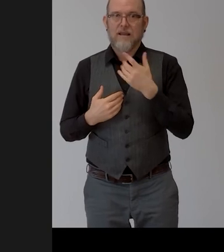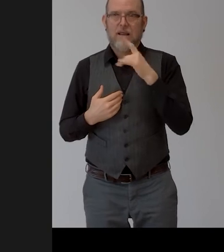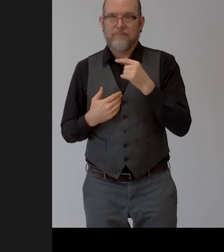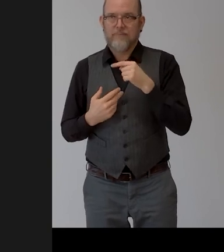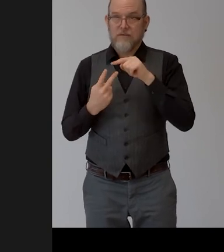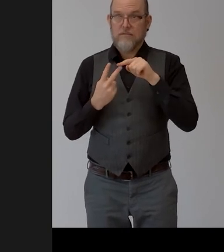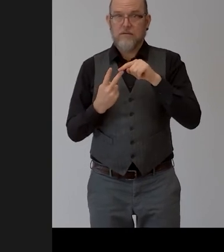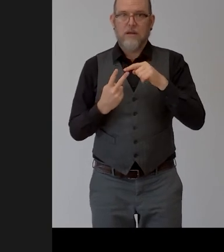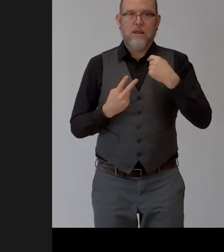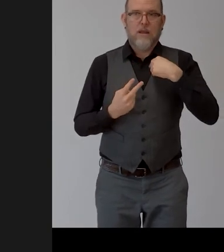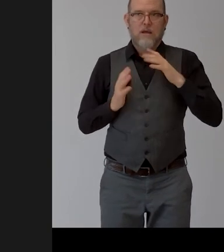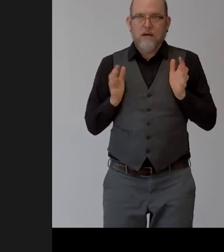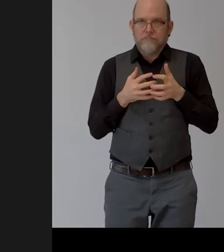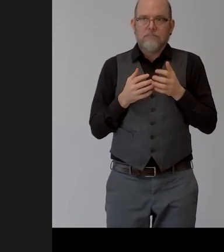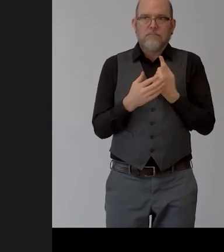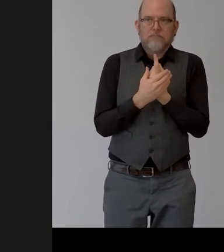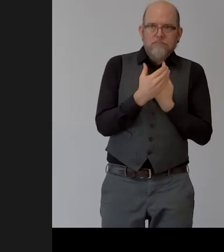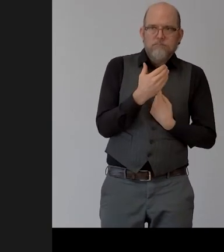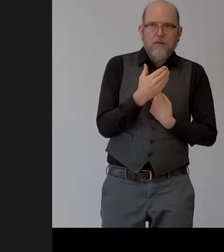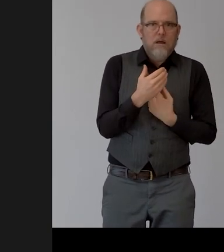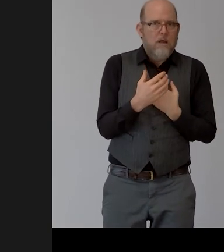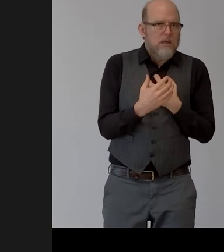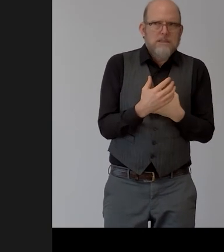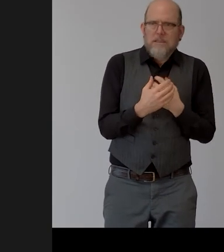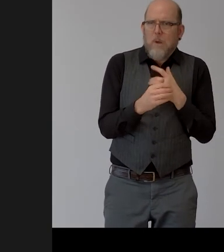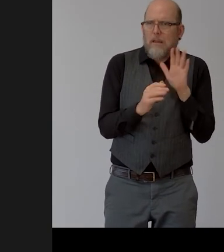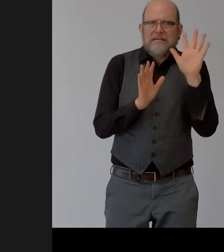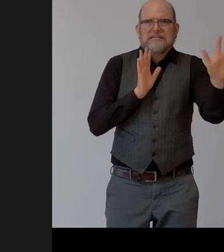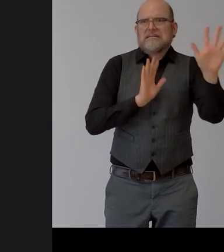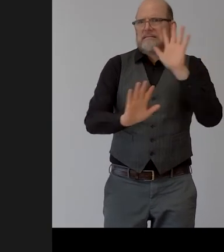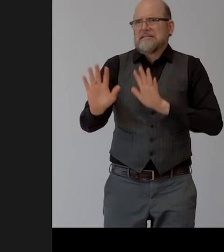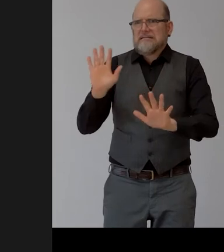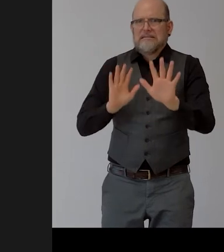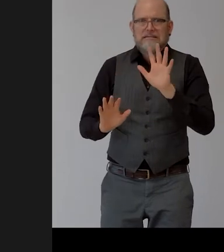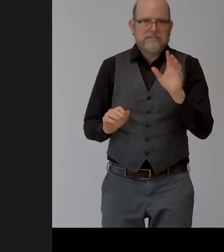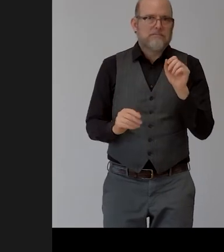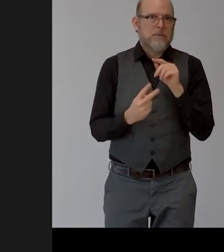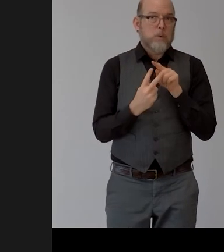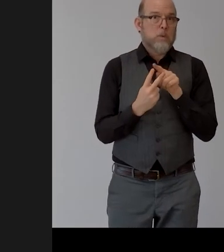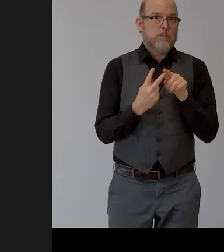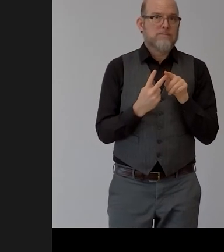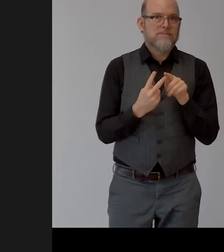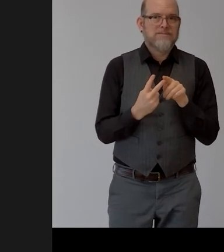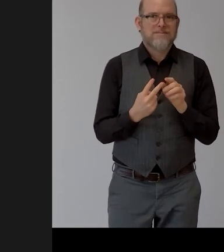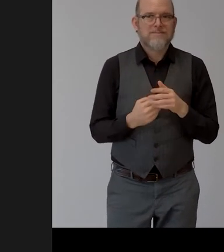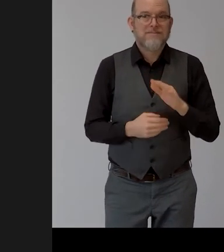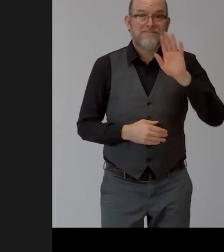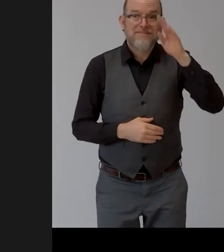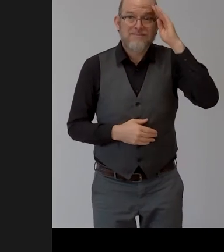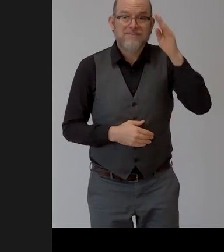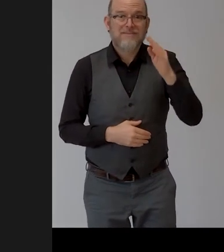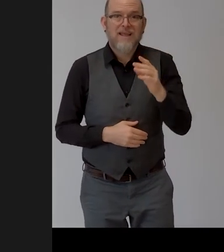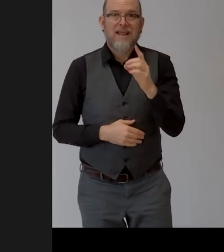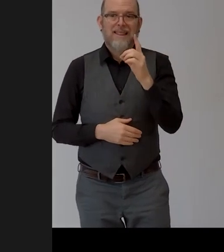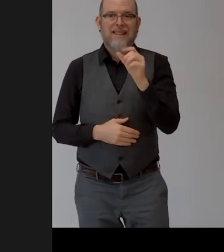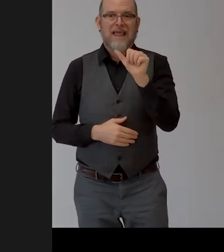alone very even lonely so hi my name is adik ef and i'm 37 years old divorced